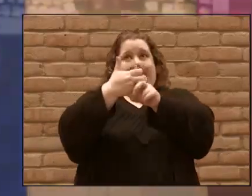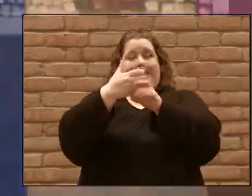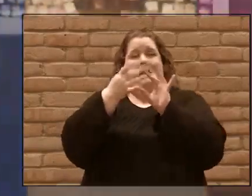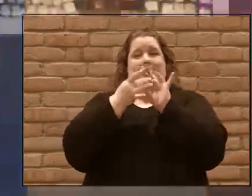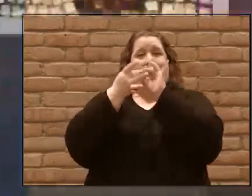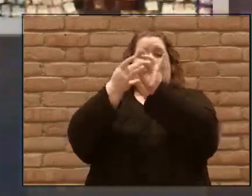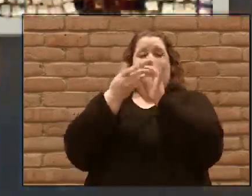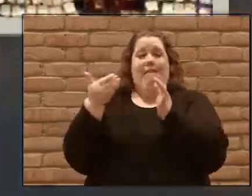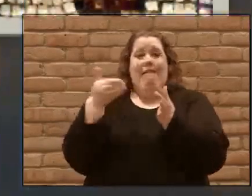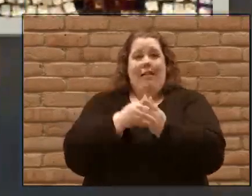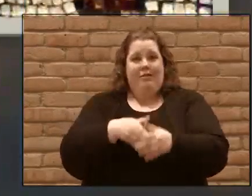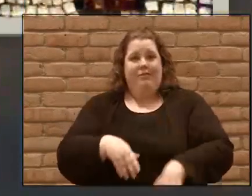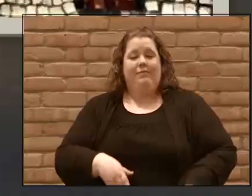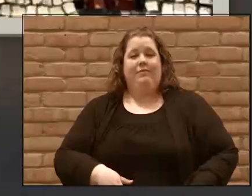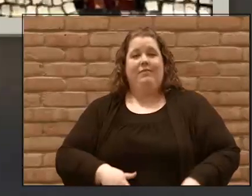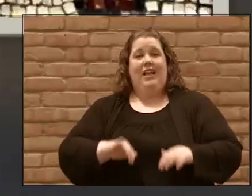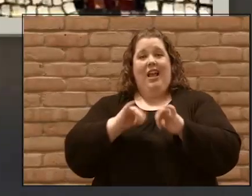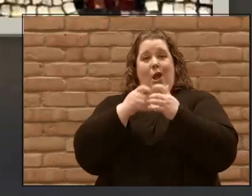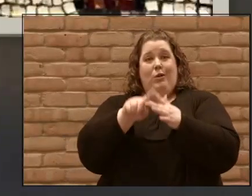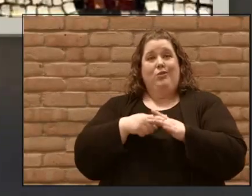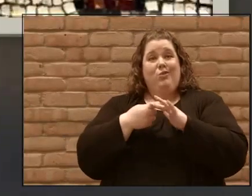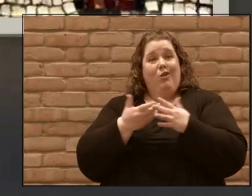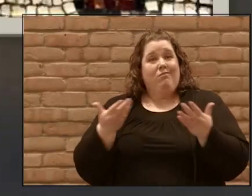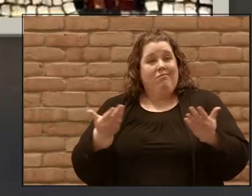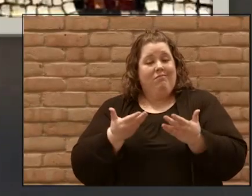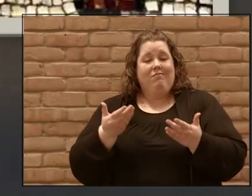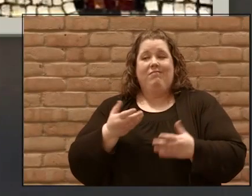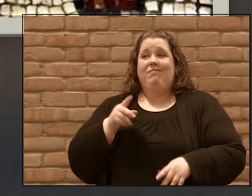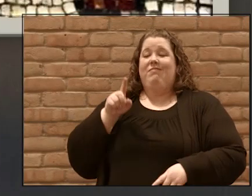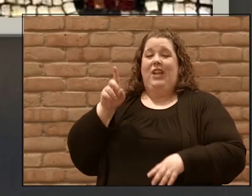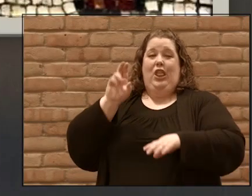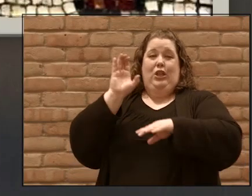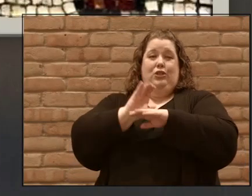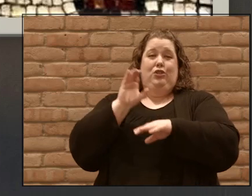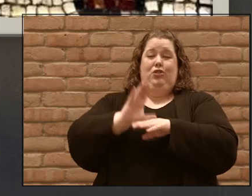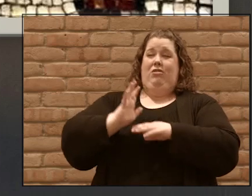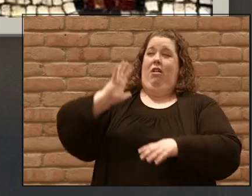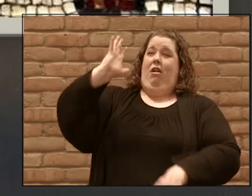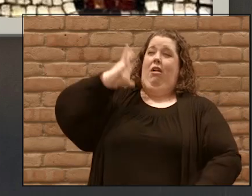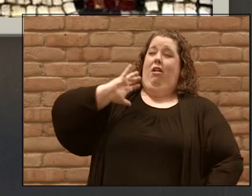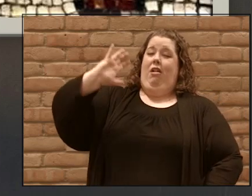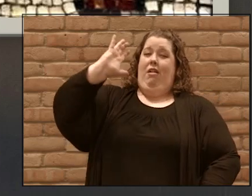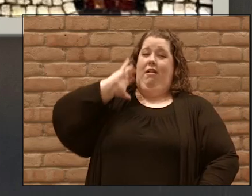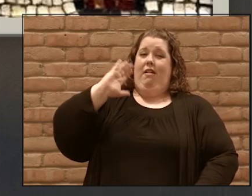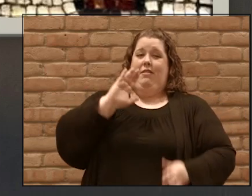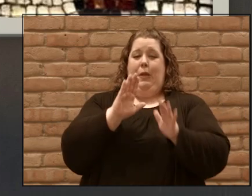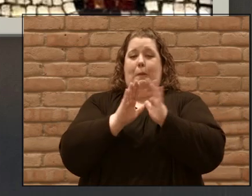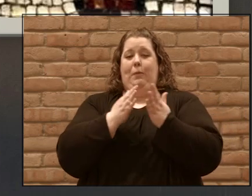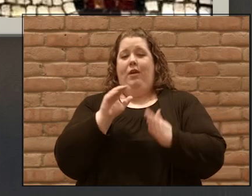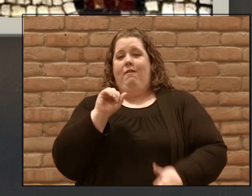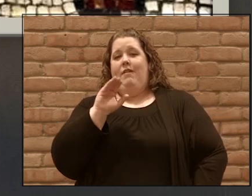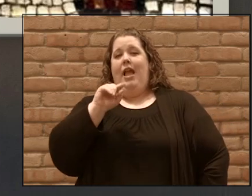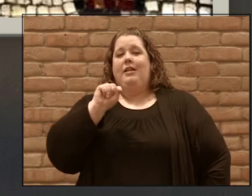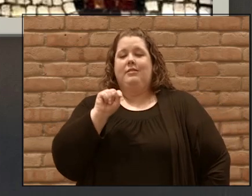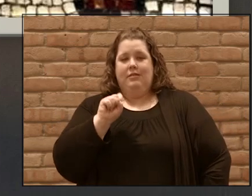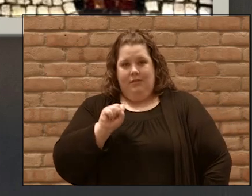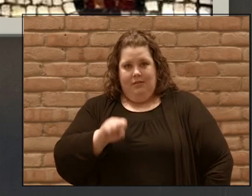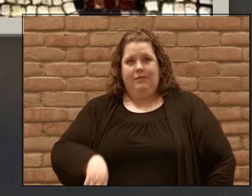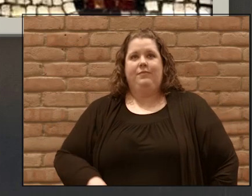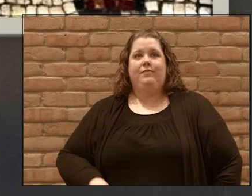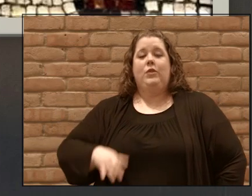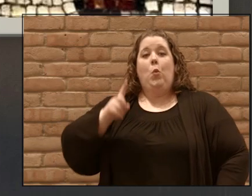church in Acts, the early, early church. And one of the things that we have to understand